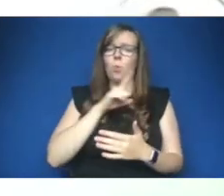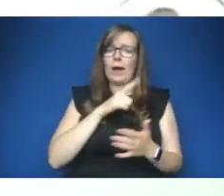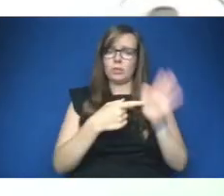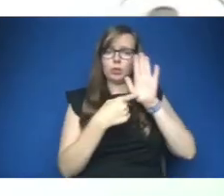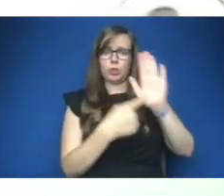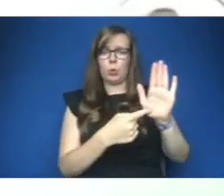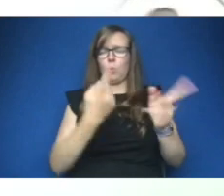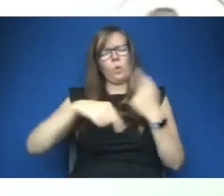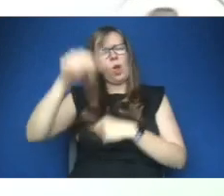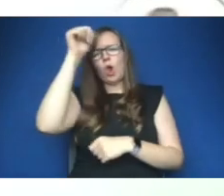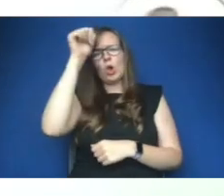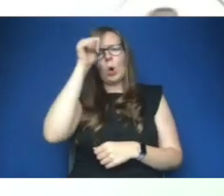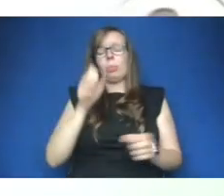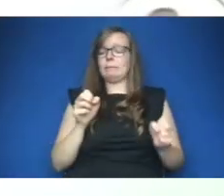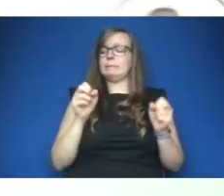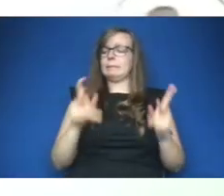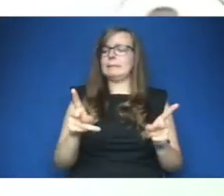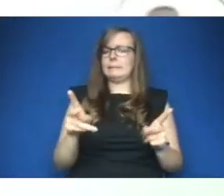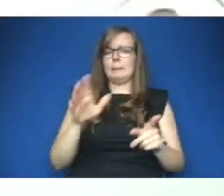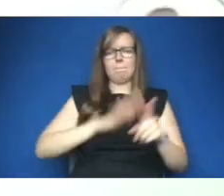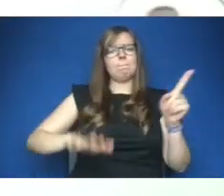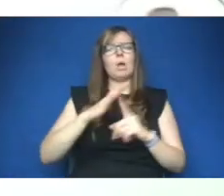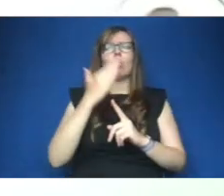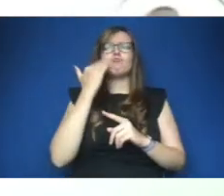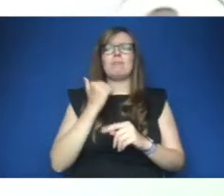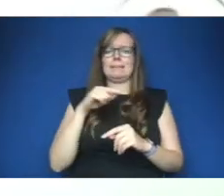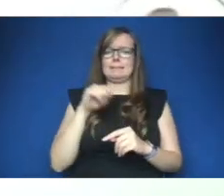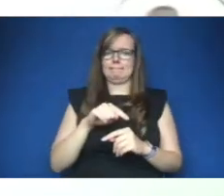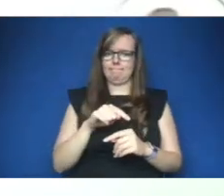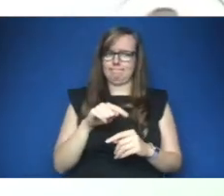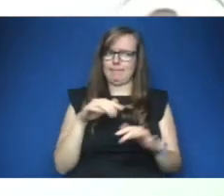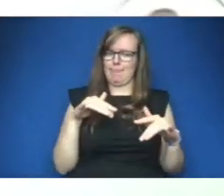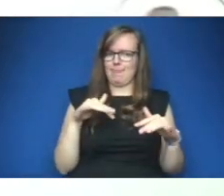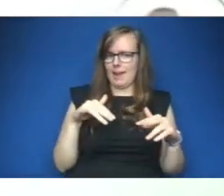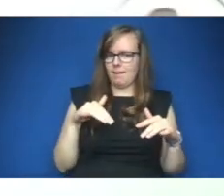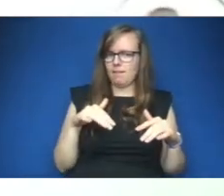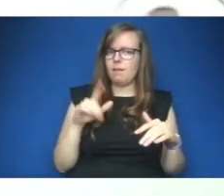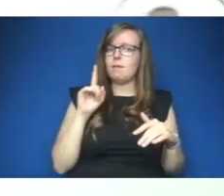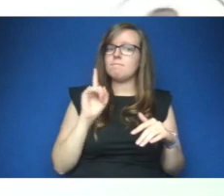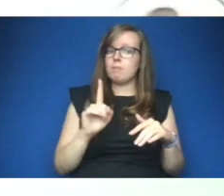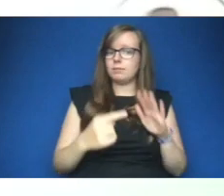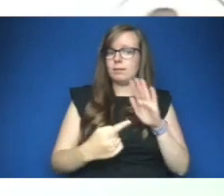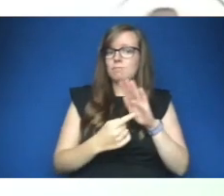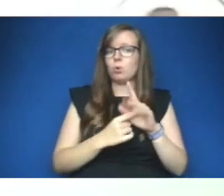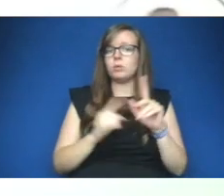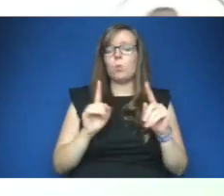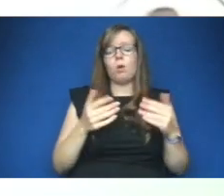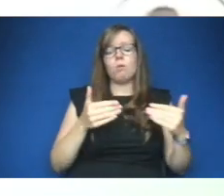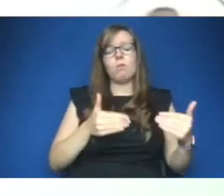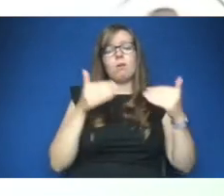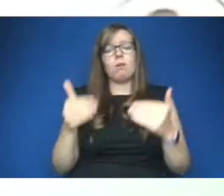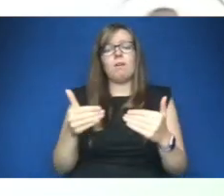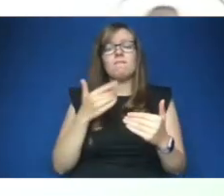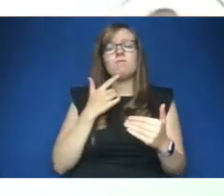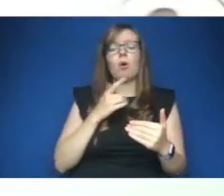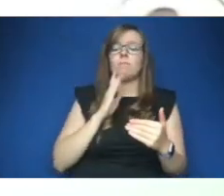the systemic and institutional racism which exists but more importantly it's the move from no racism to anti